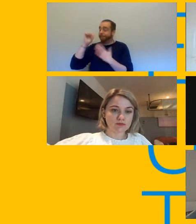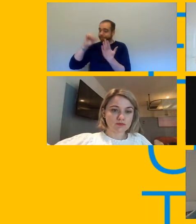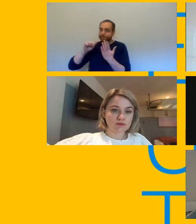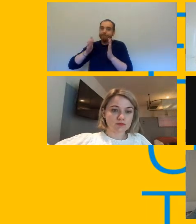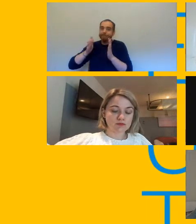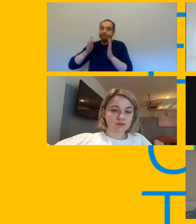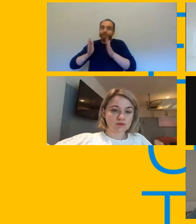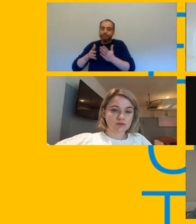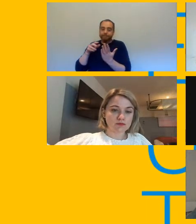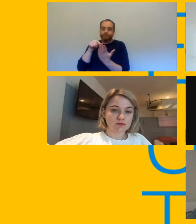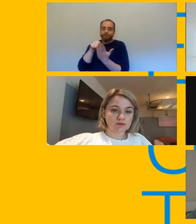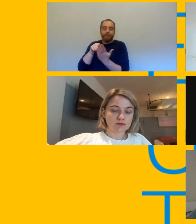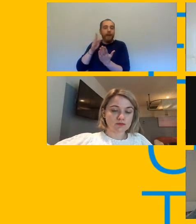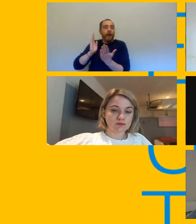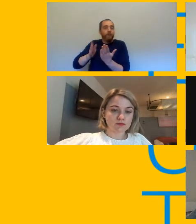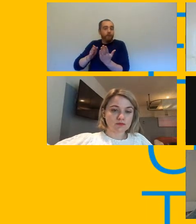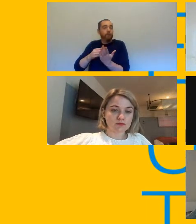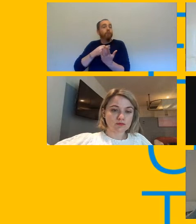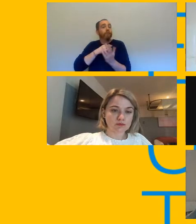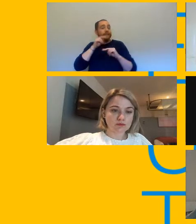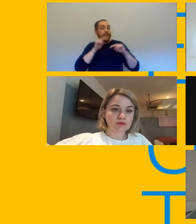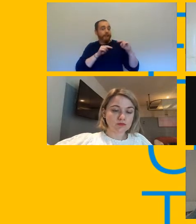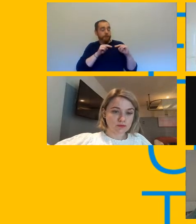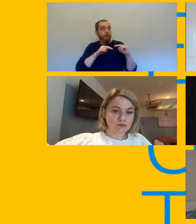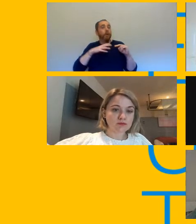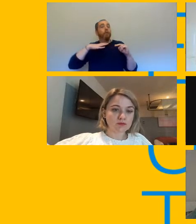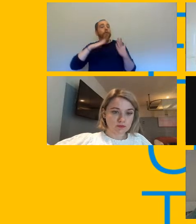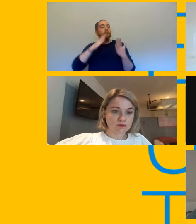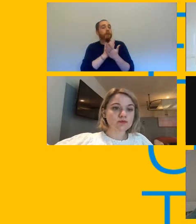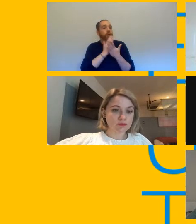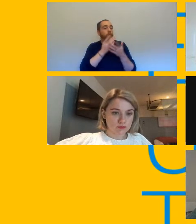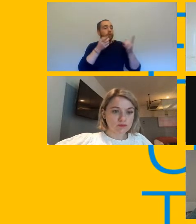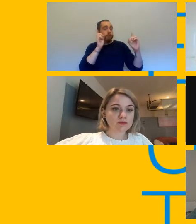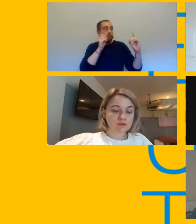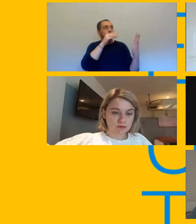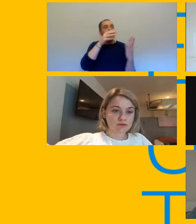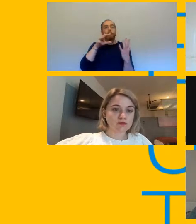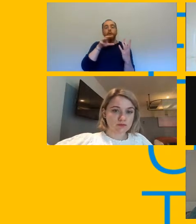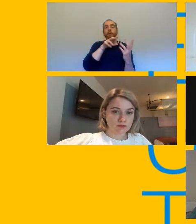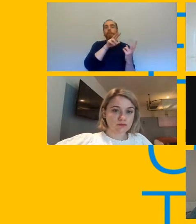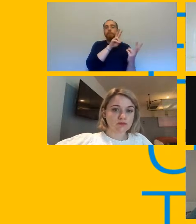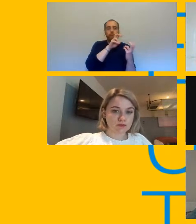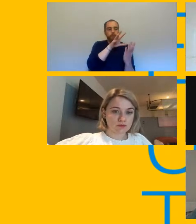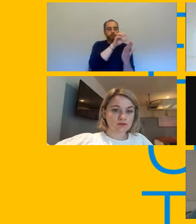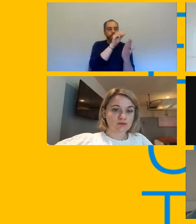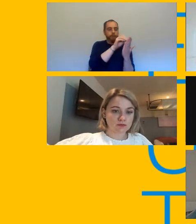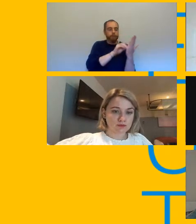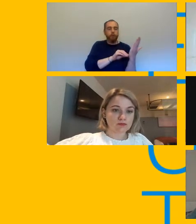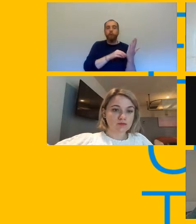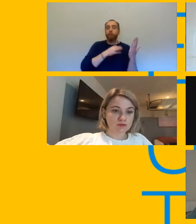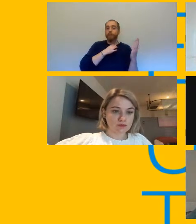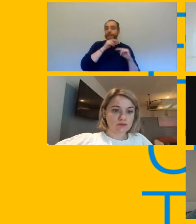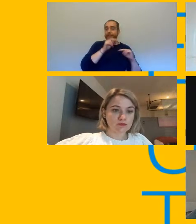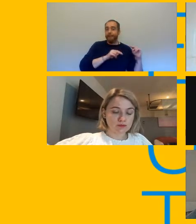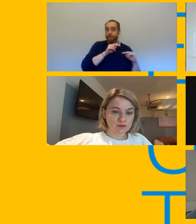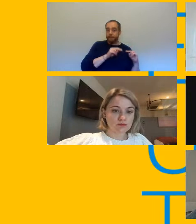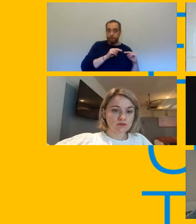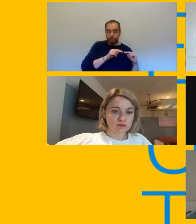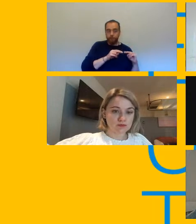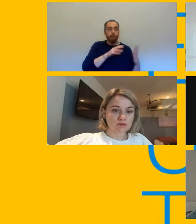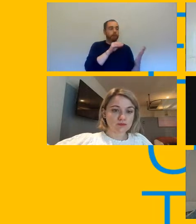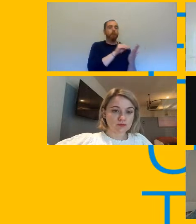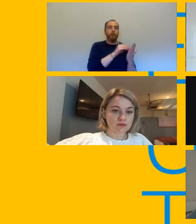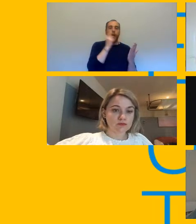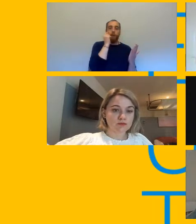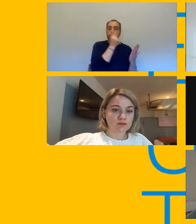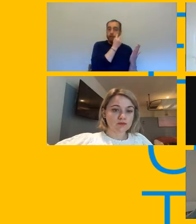fail to follow the control measures we've agreed upon then we're in a much stronger position when people refuse to go into the workplace or if a